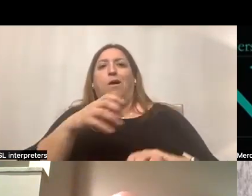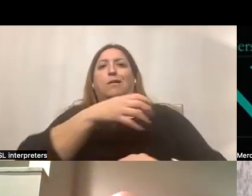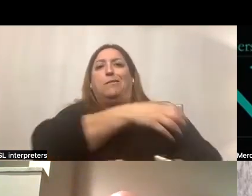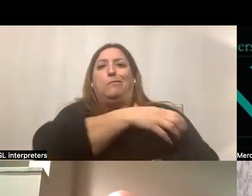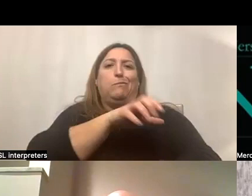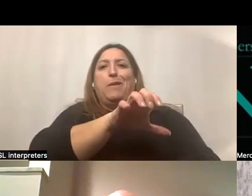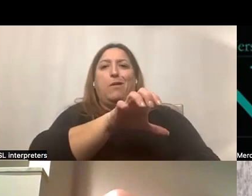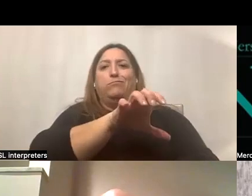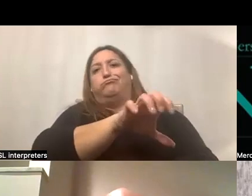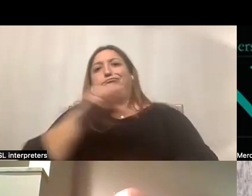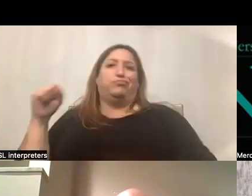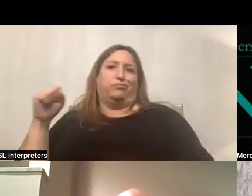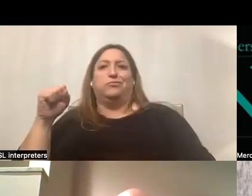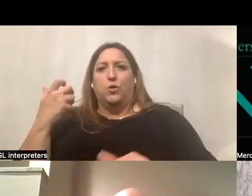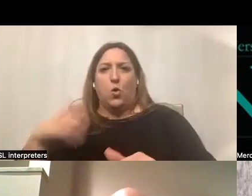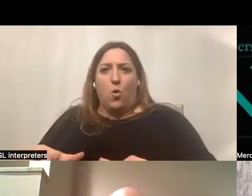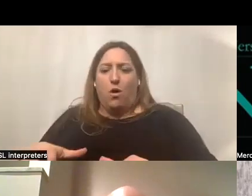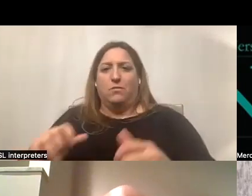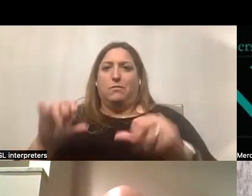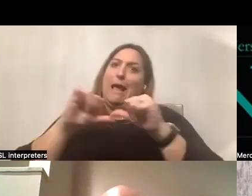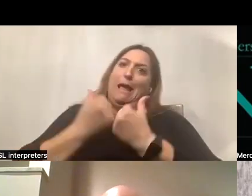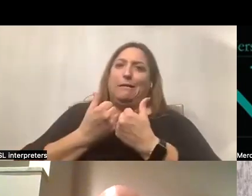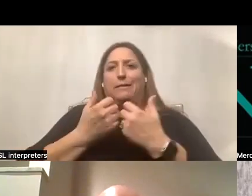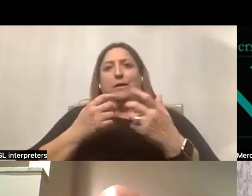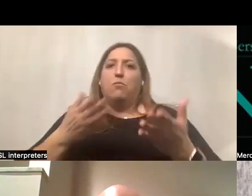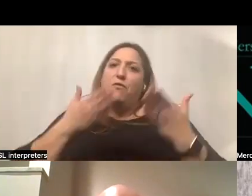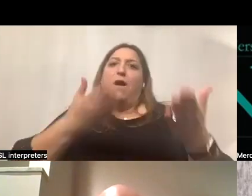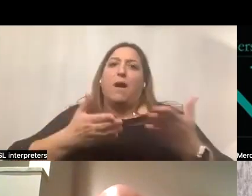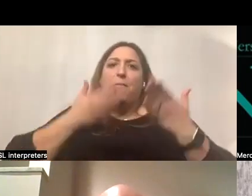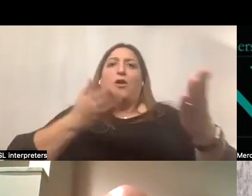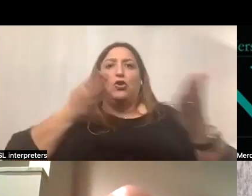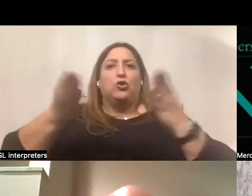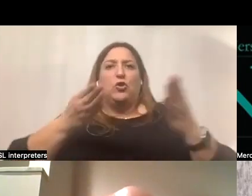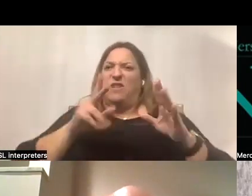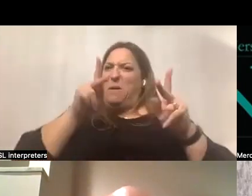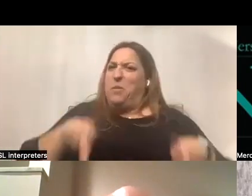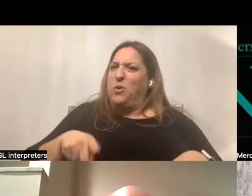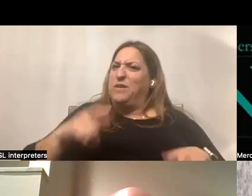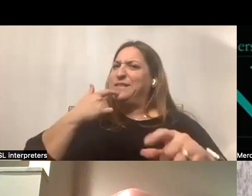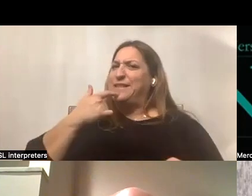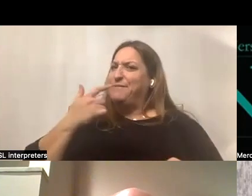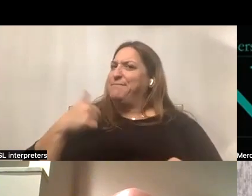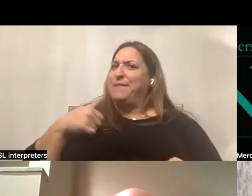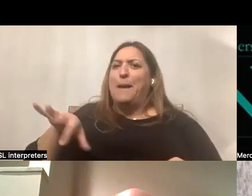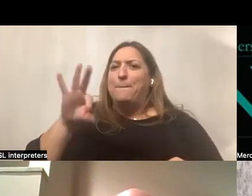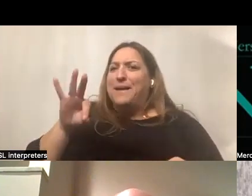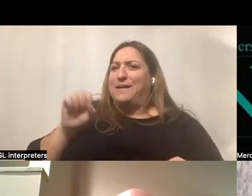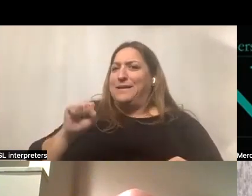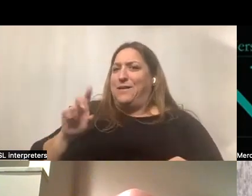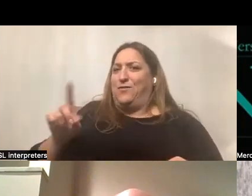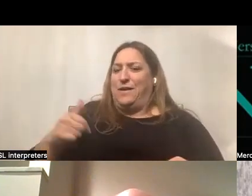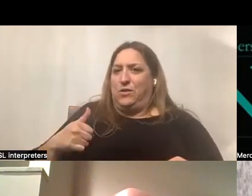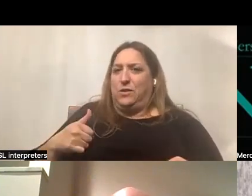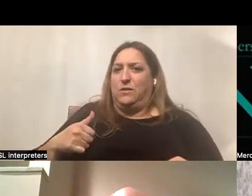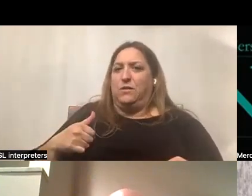almost acting like an agency, know, providing all these services when this individual has actually chosen self-direction. So